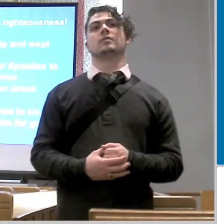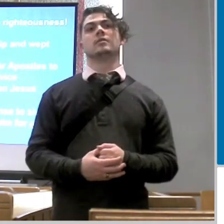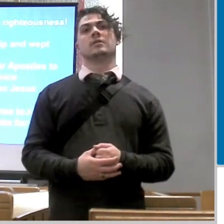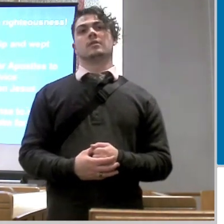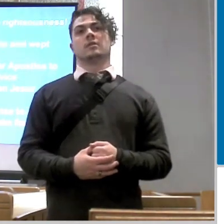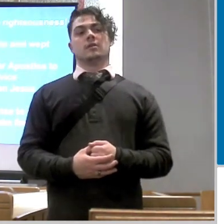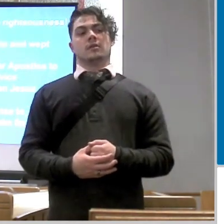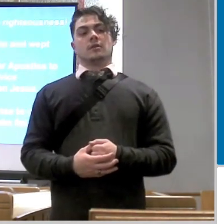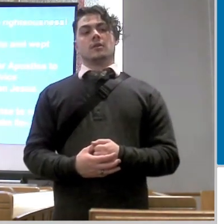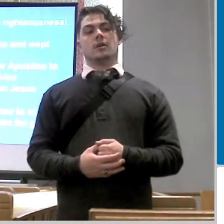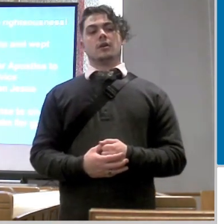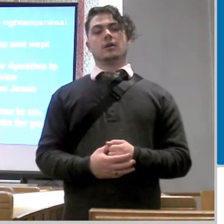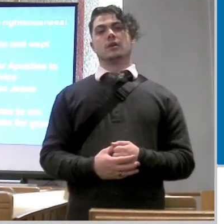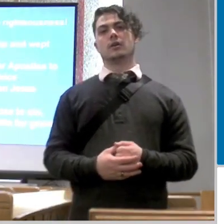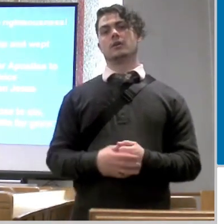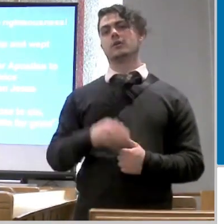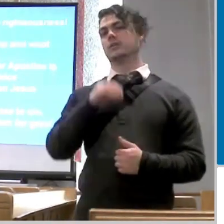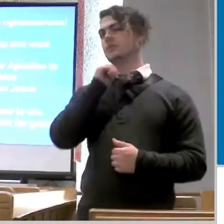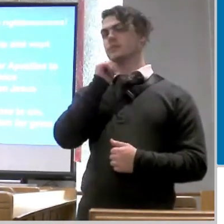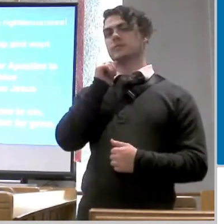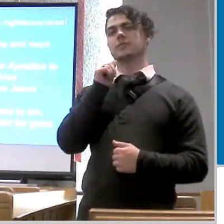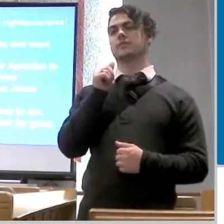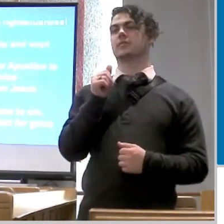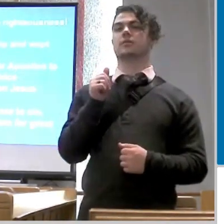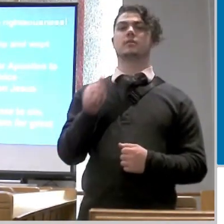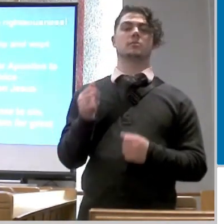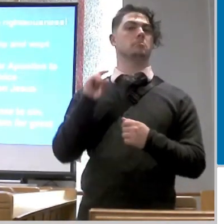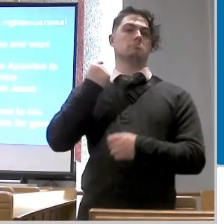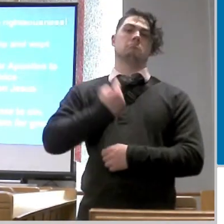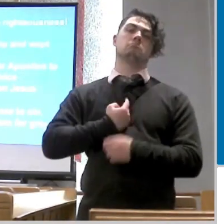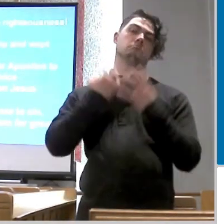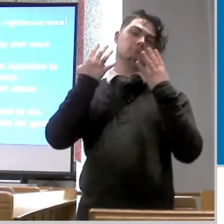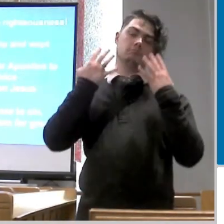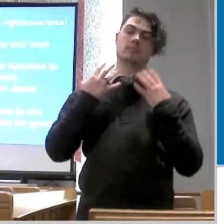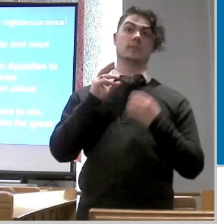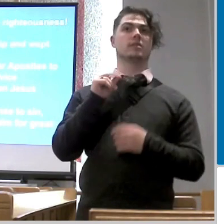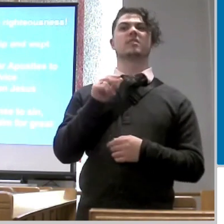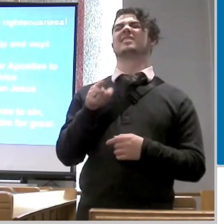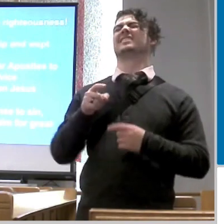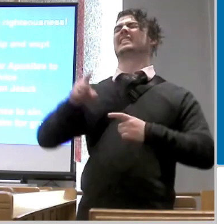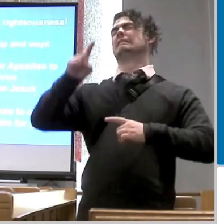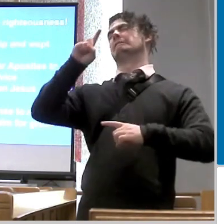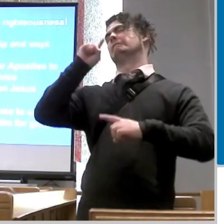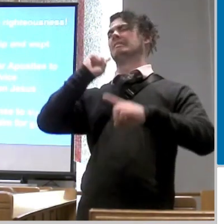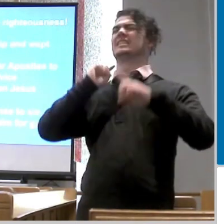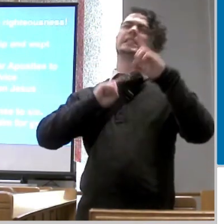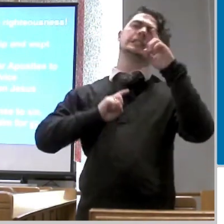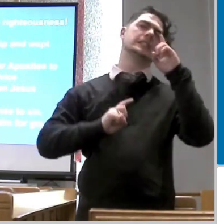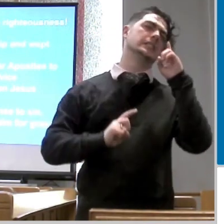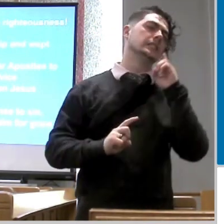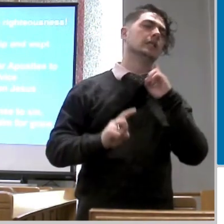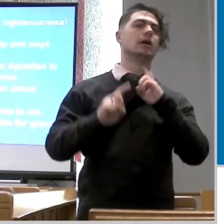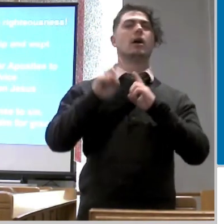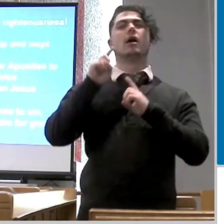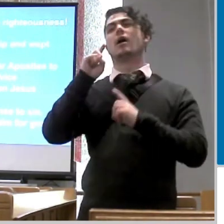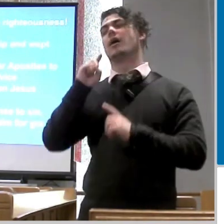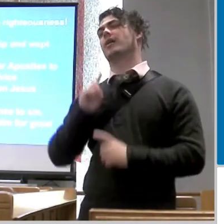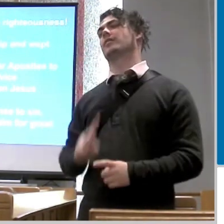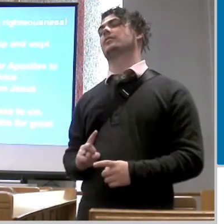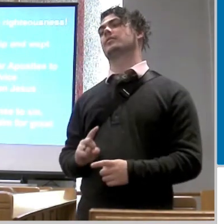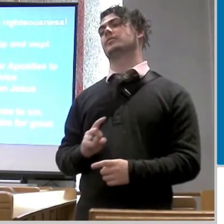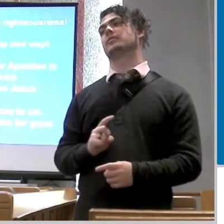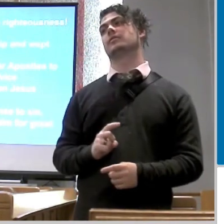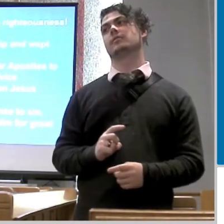so he did not cry he did not shed a tear the bible says he wept bitterly right to me that says